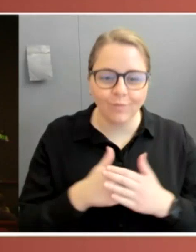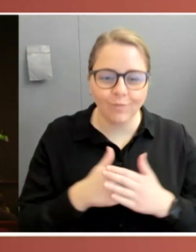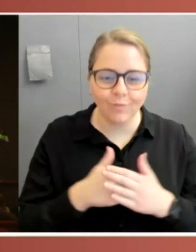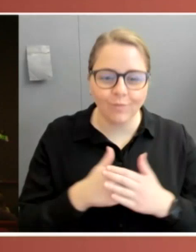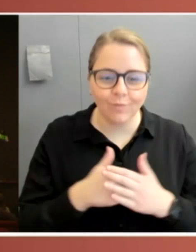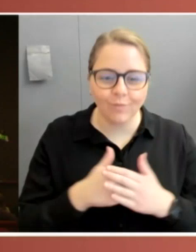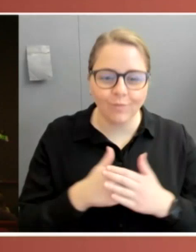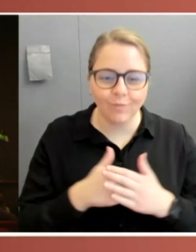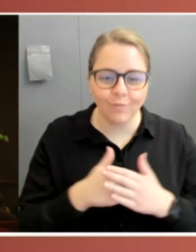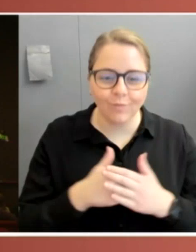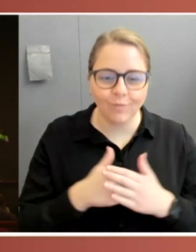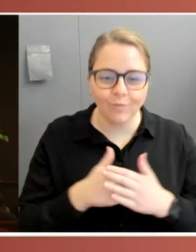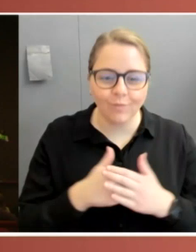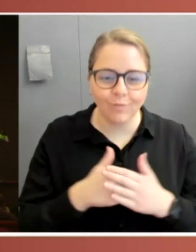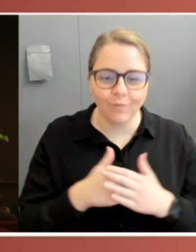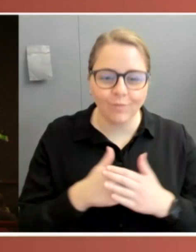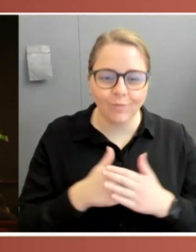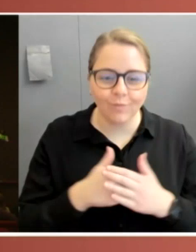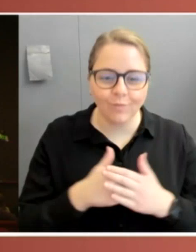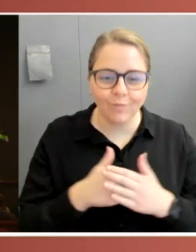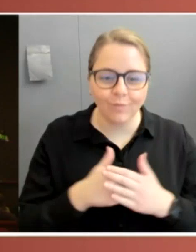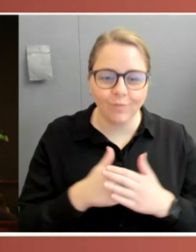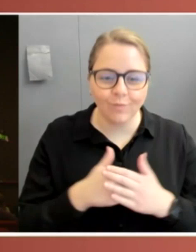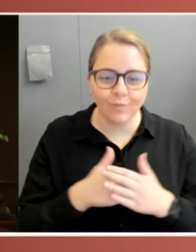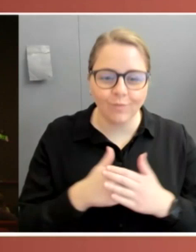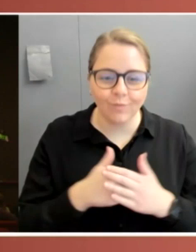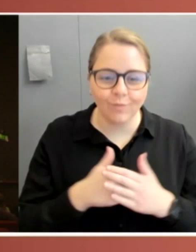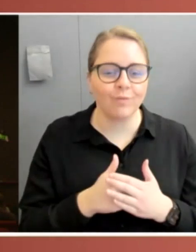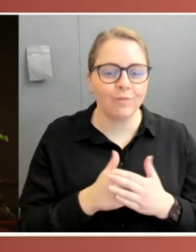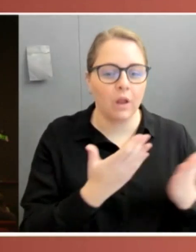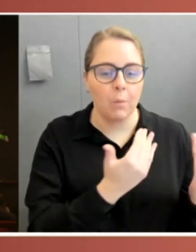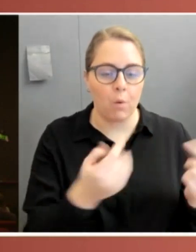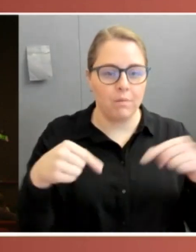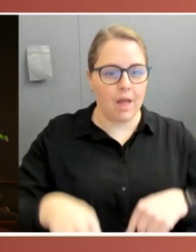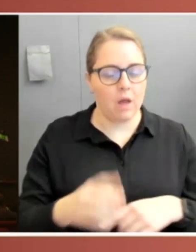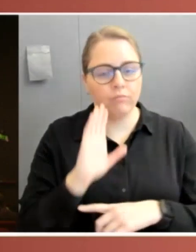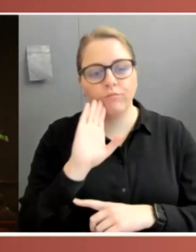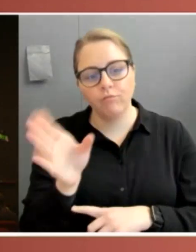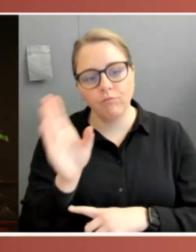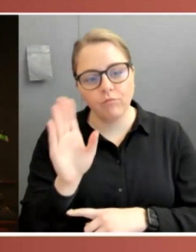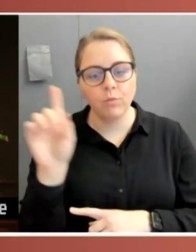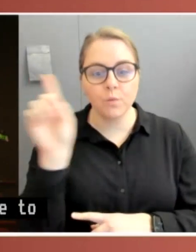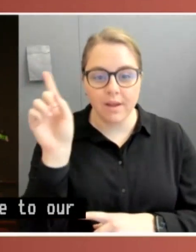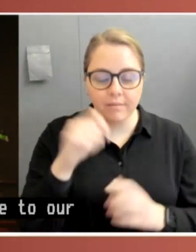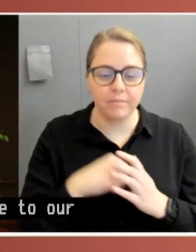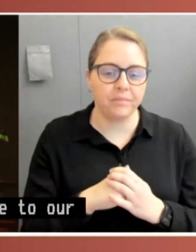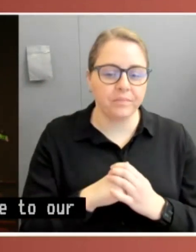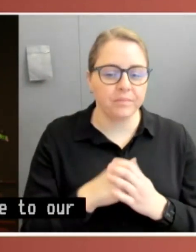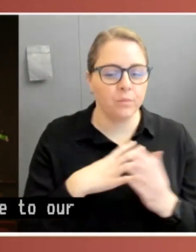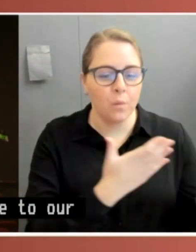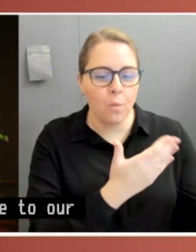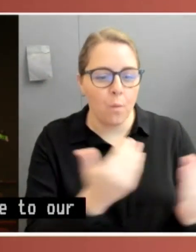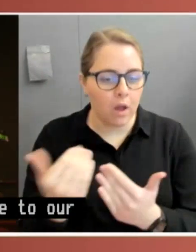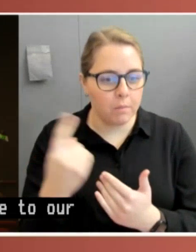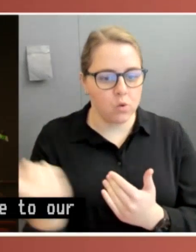Good afternoon and welcome to our Senate lecture. Welcome to our audience here in the Parliament House Theatre